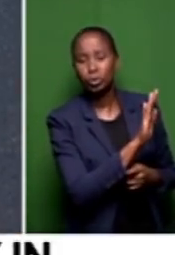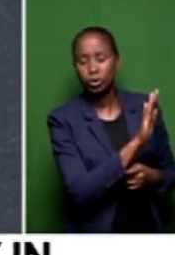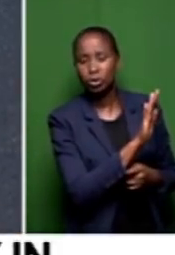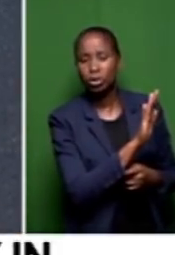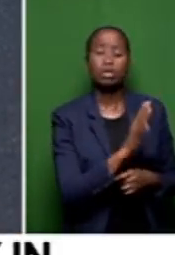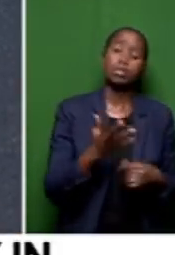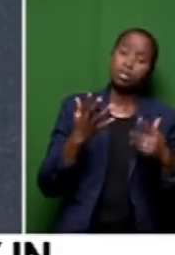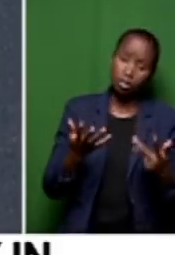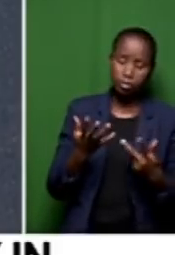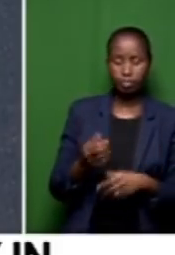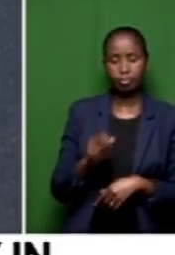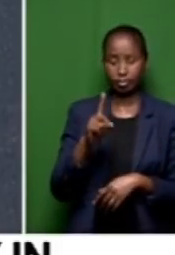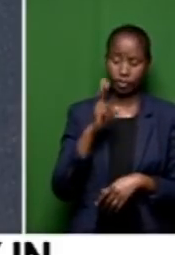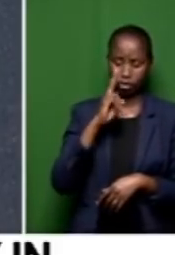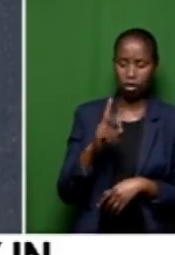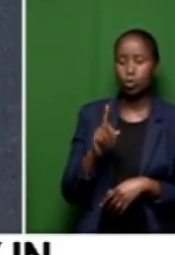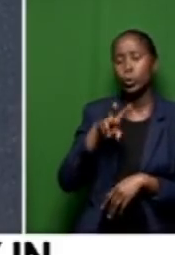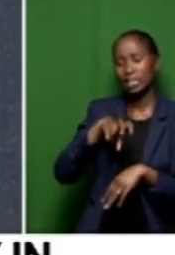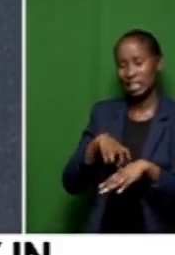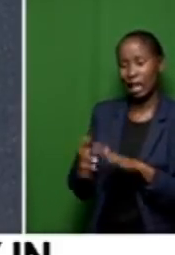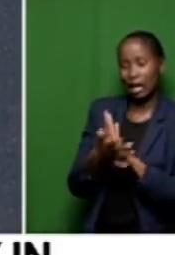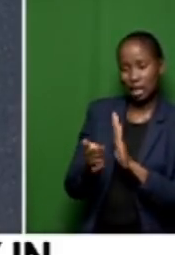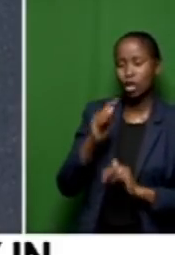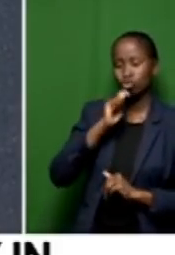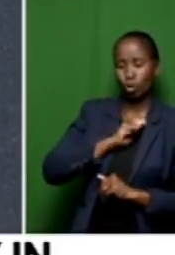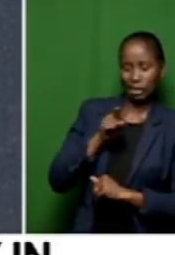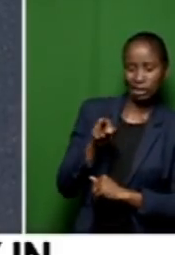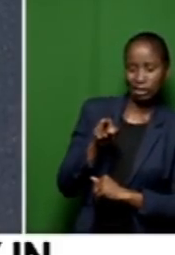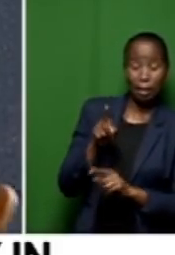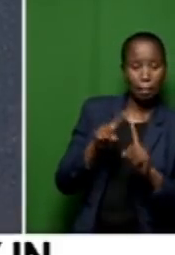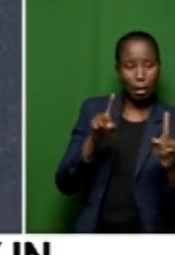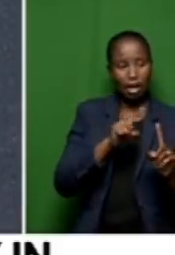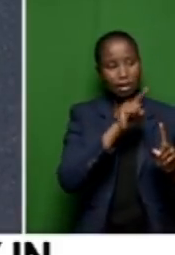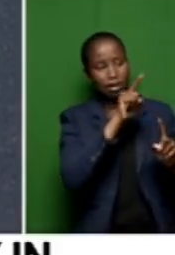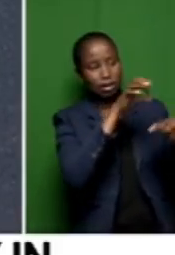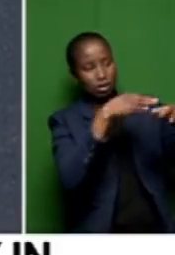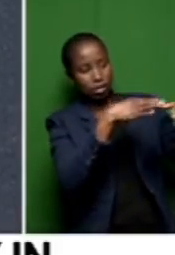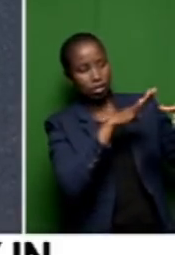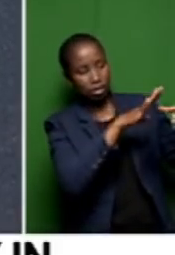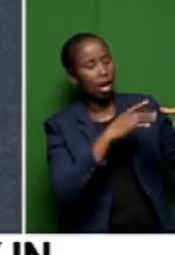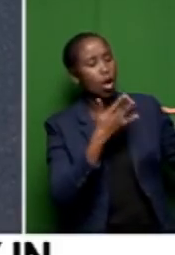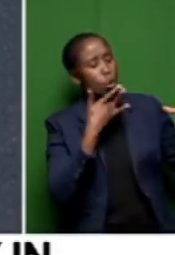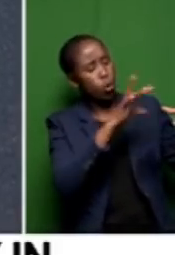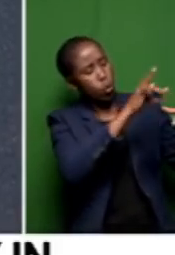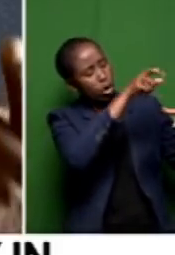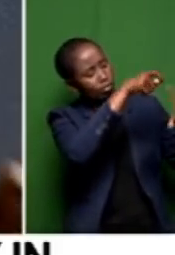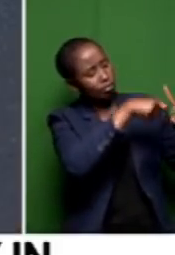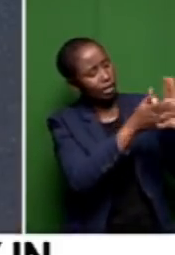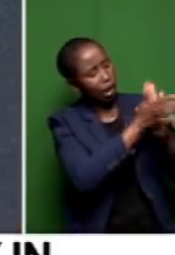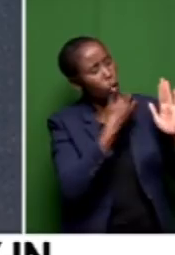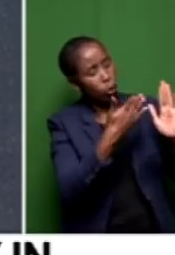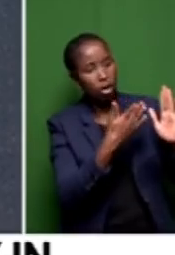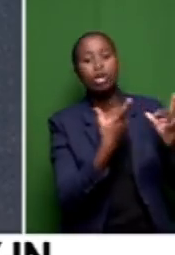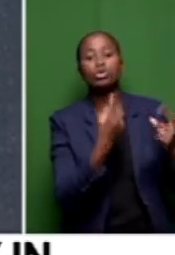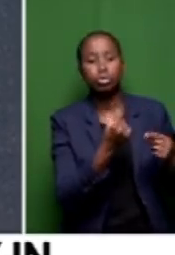now when the skill is needed, there is no option on their side is to outsource the service. Because they